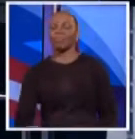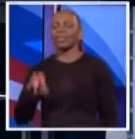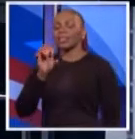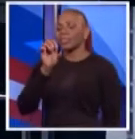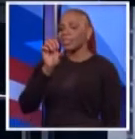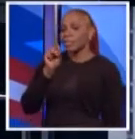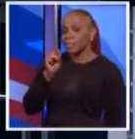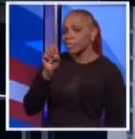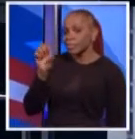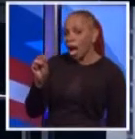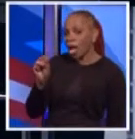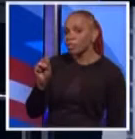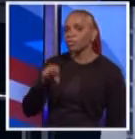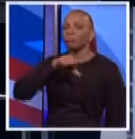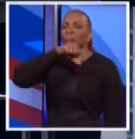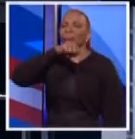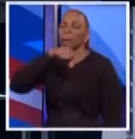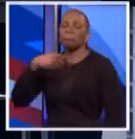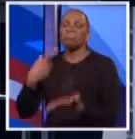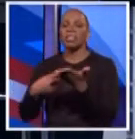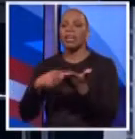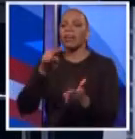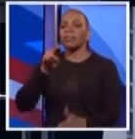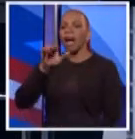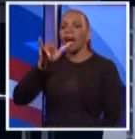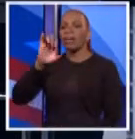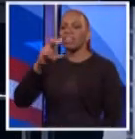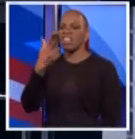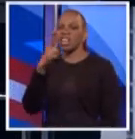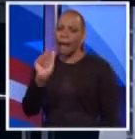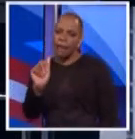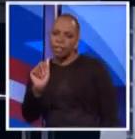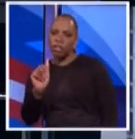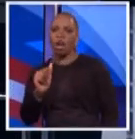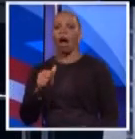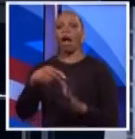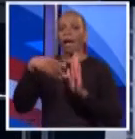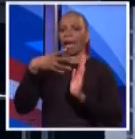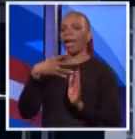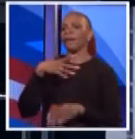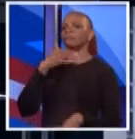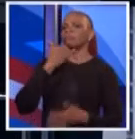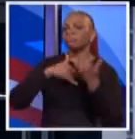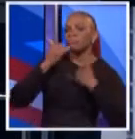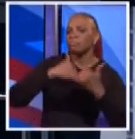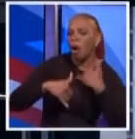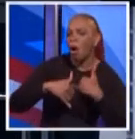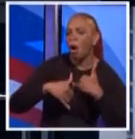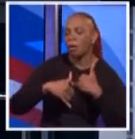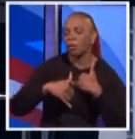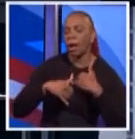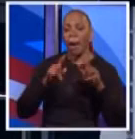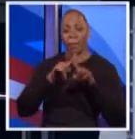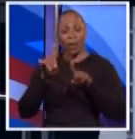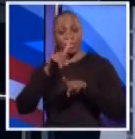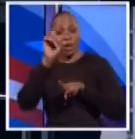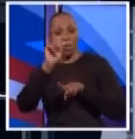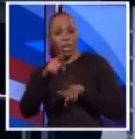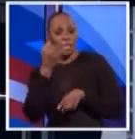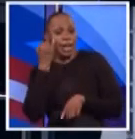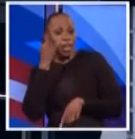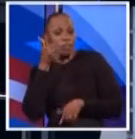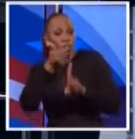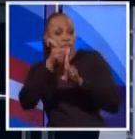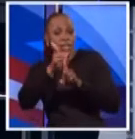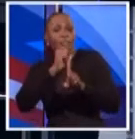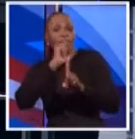Scott, you love to talk about NYCHA, the failures at NYCHA. You examined the elevators. But here's the question. If you had not participated